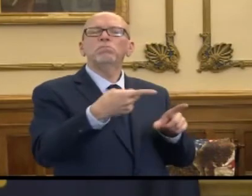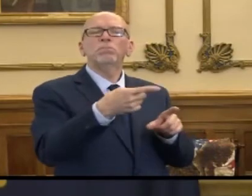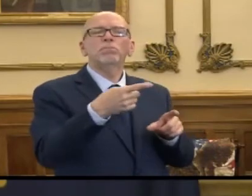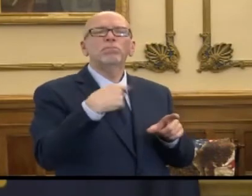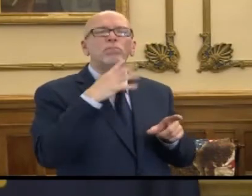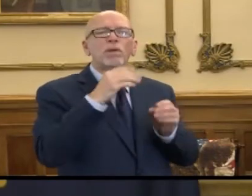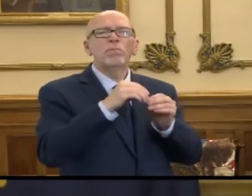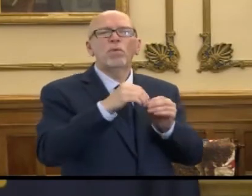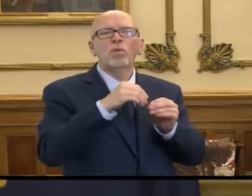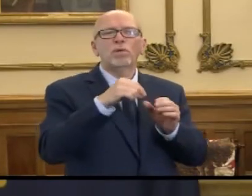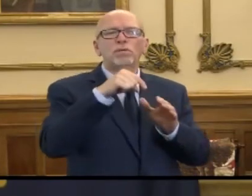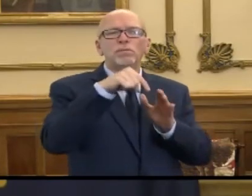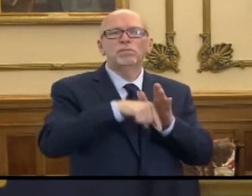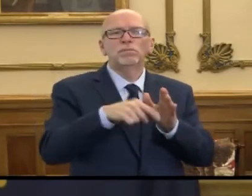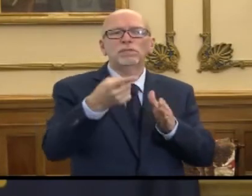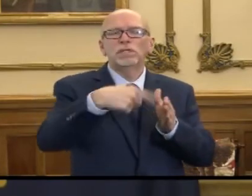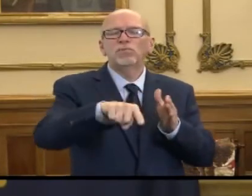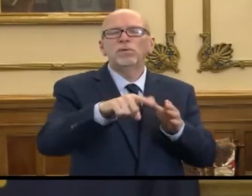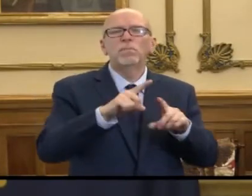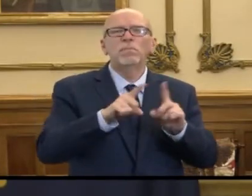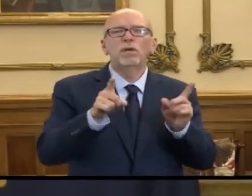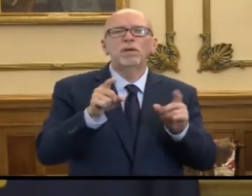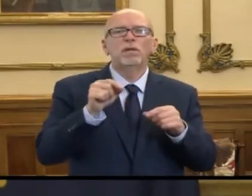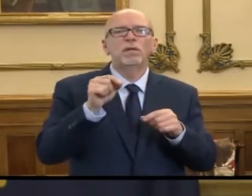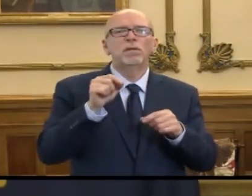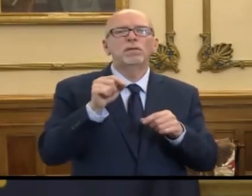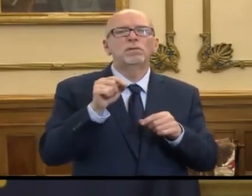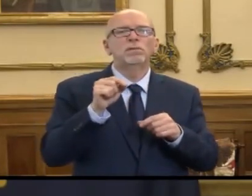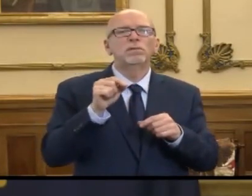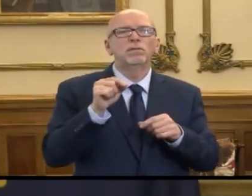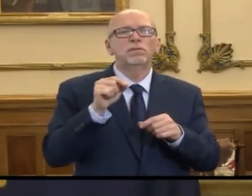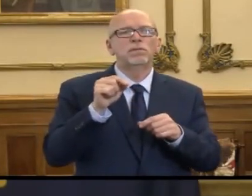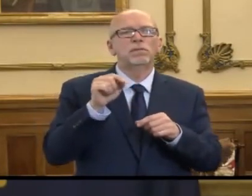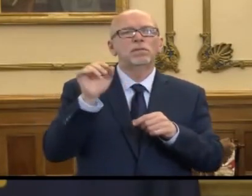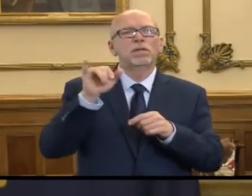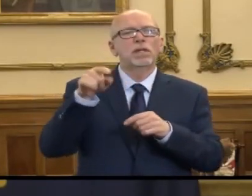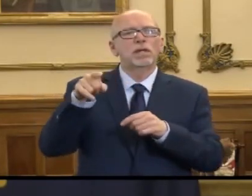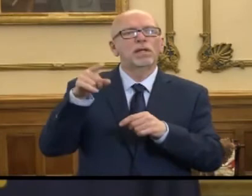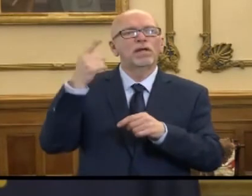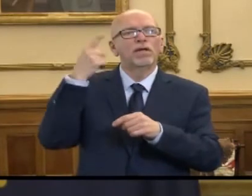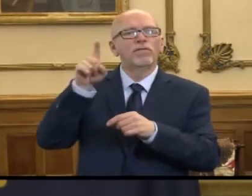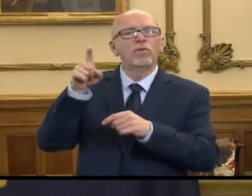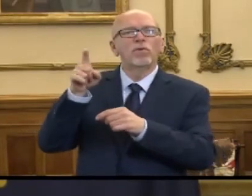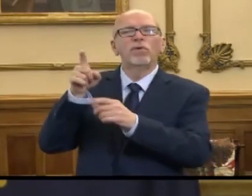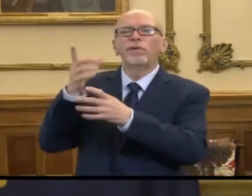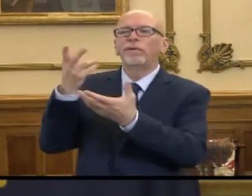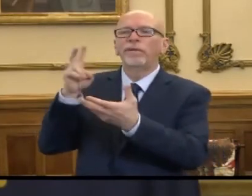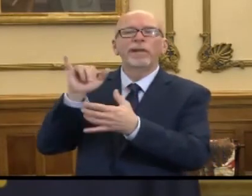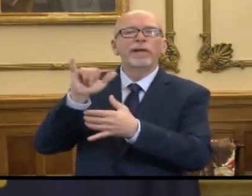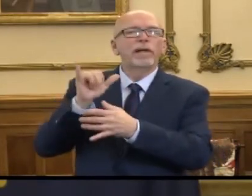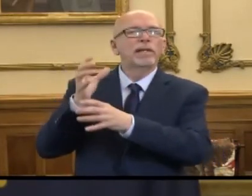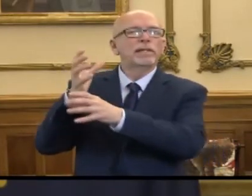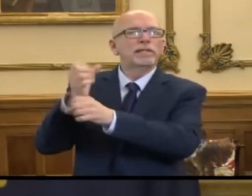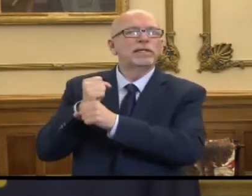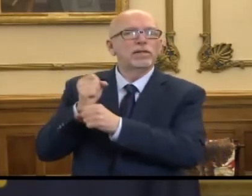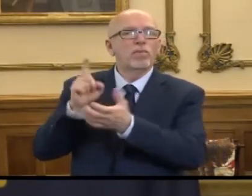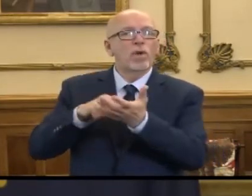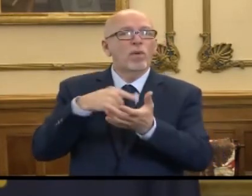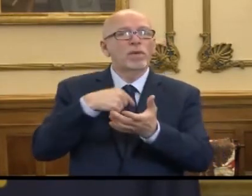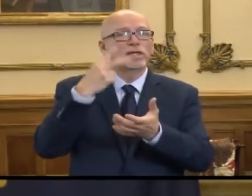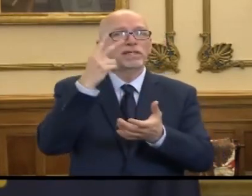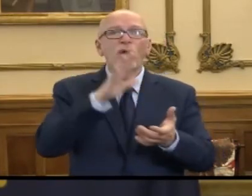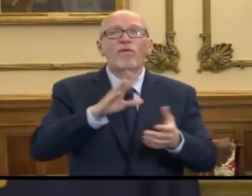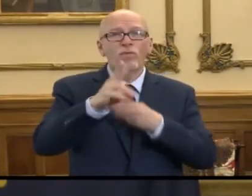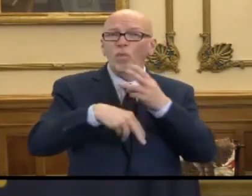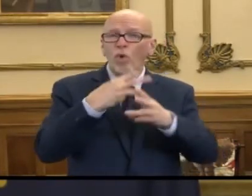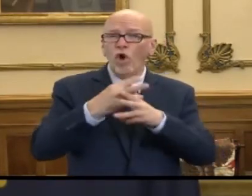go more into this next week. But even on the procurement or acquiring what we're seeing around the